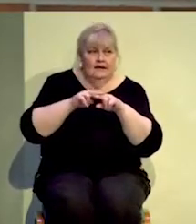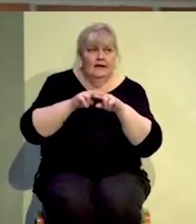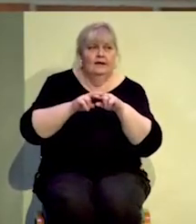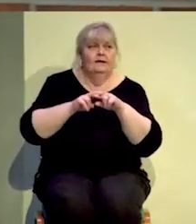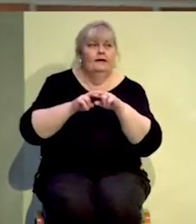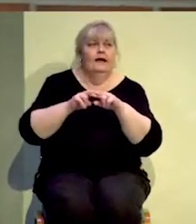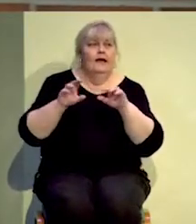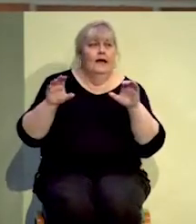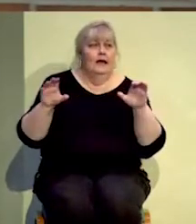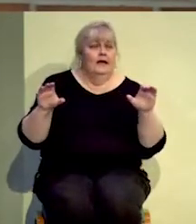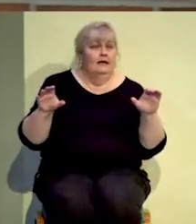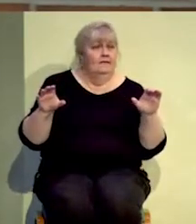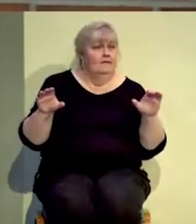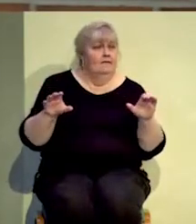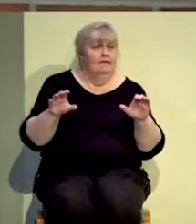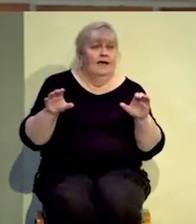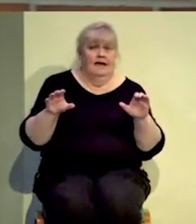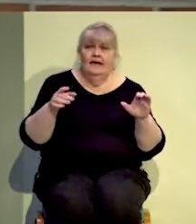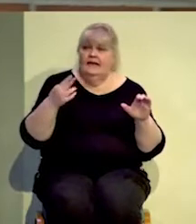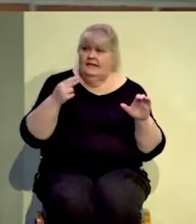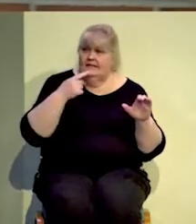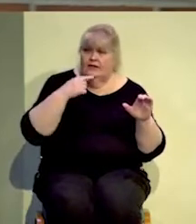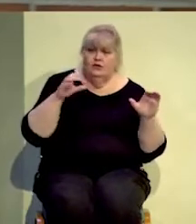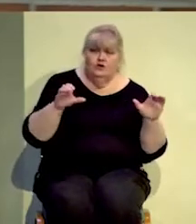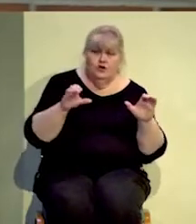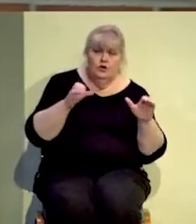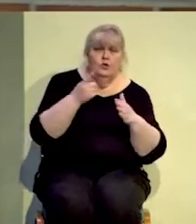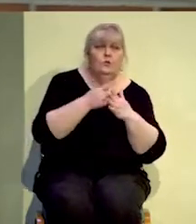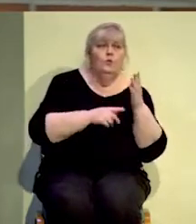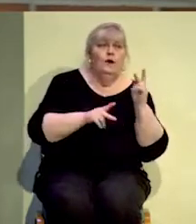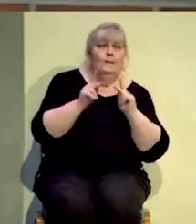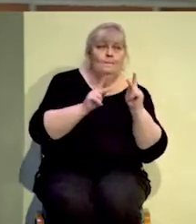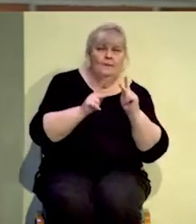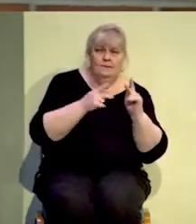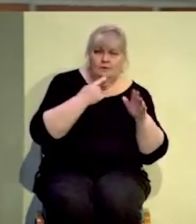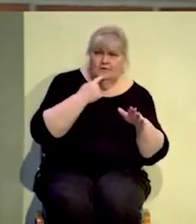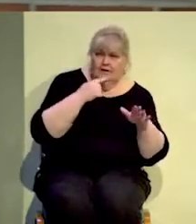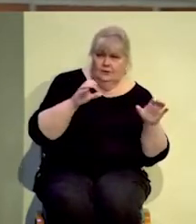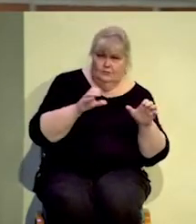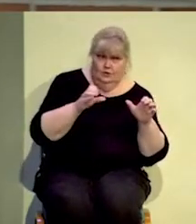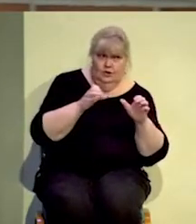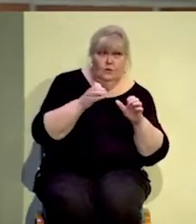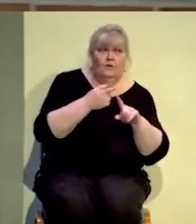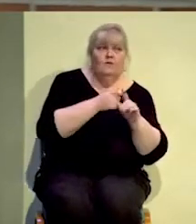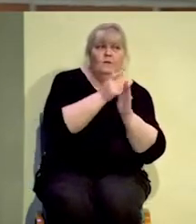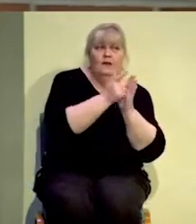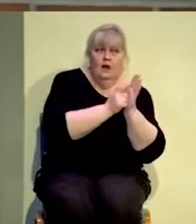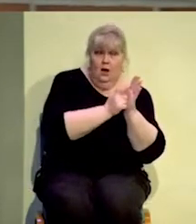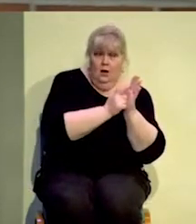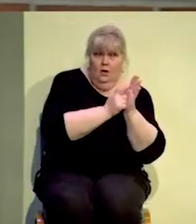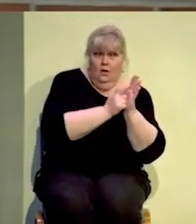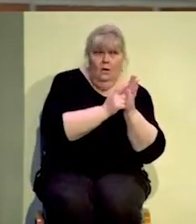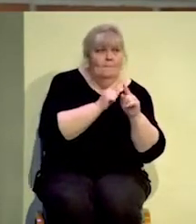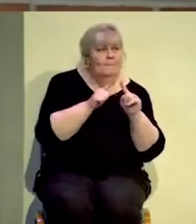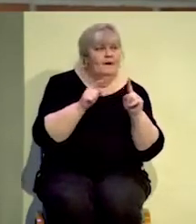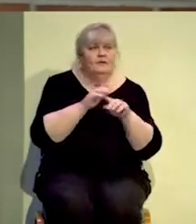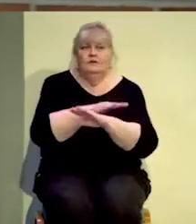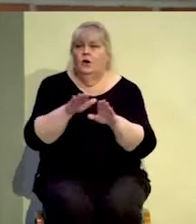whatever they tell you but not the works they do. This is when a parent tells their child, Do as I say,